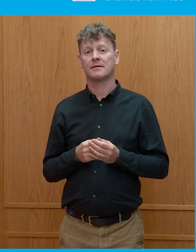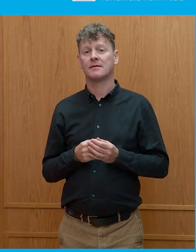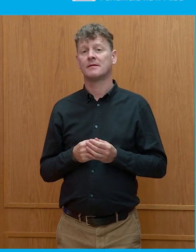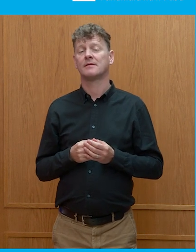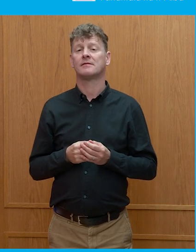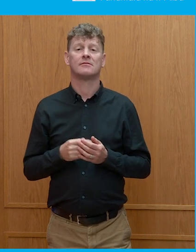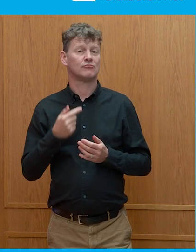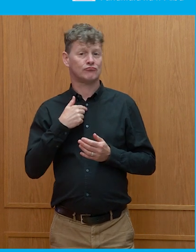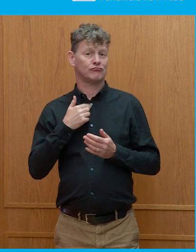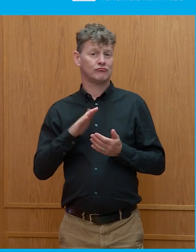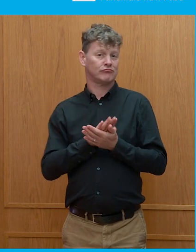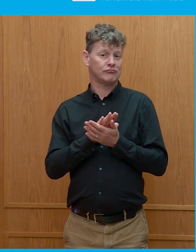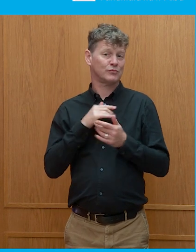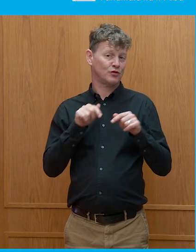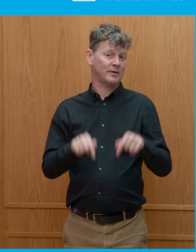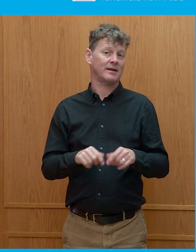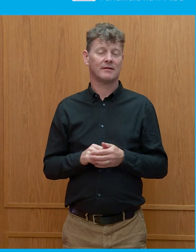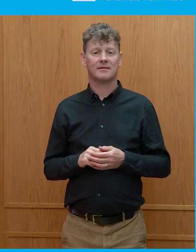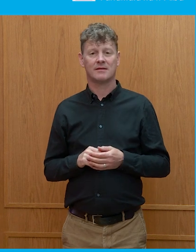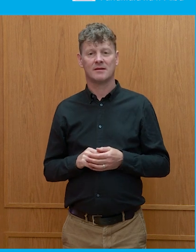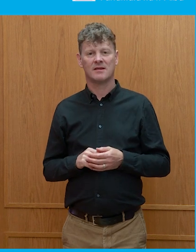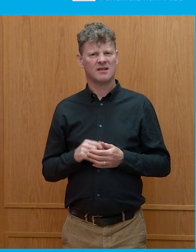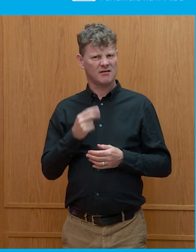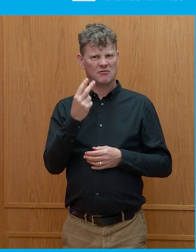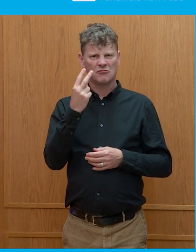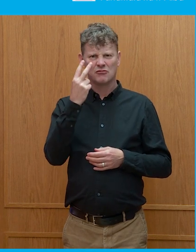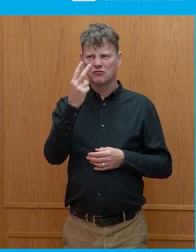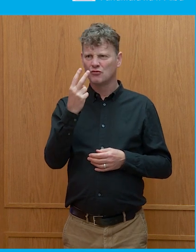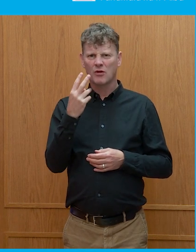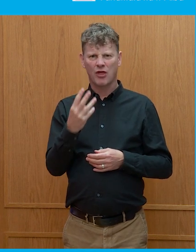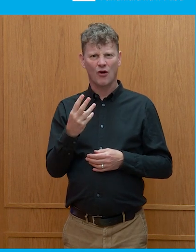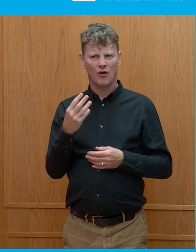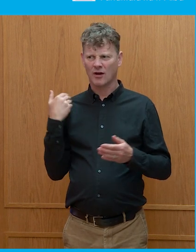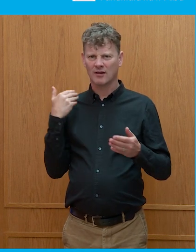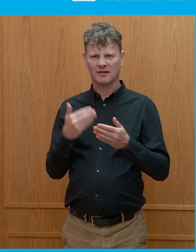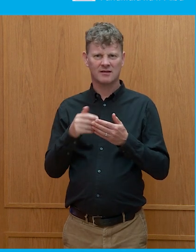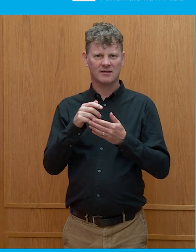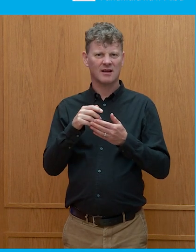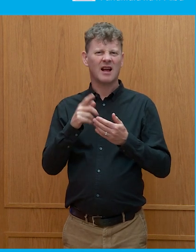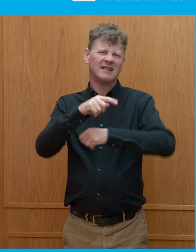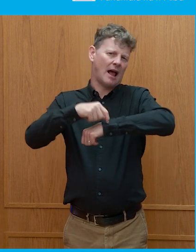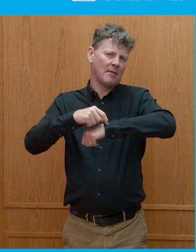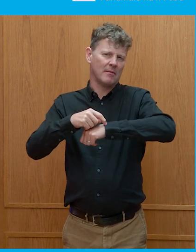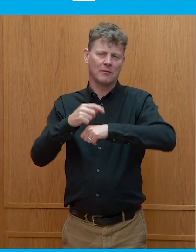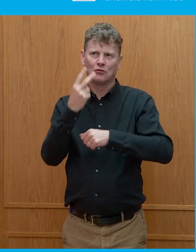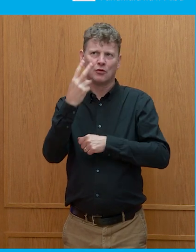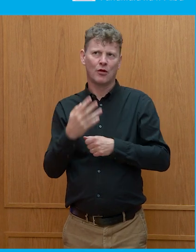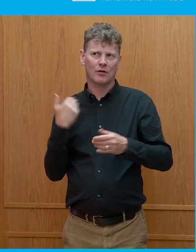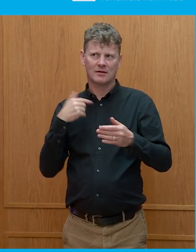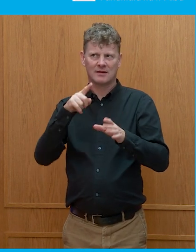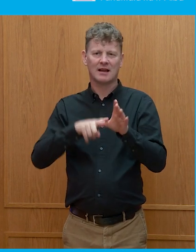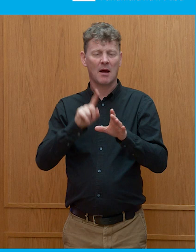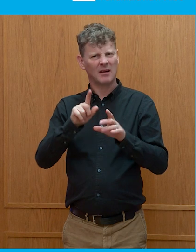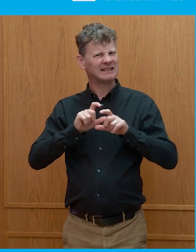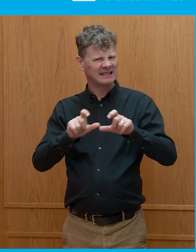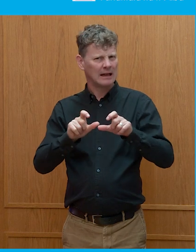be here. Yeah, so we're about sort of two-thirds of the way through. I mean, obviously, chronologically we are, but there are still